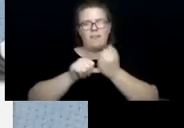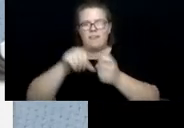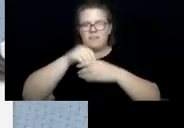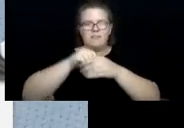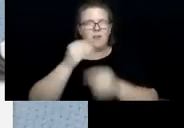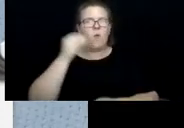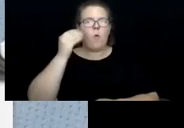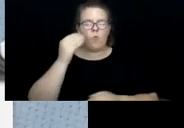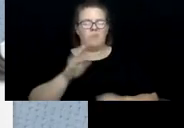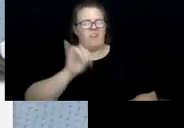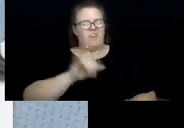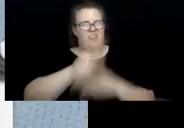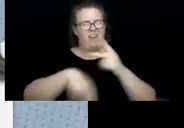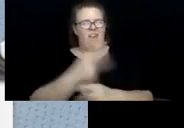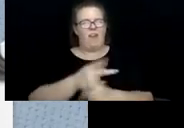of issues.